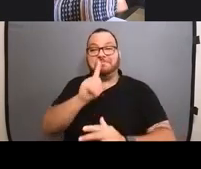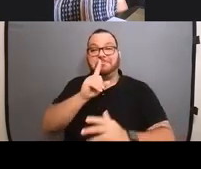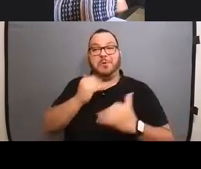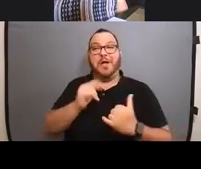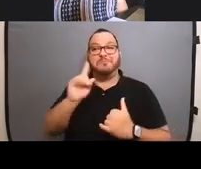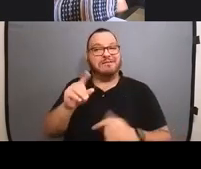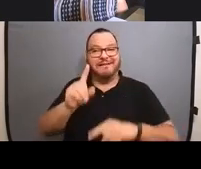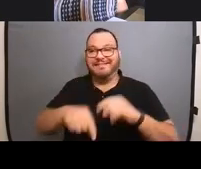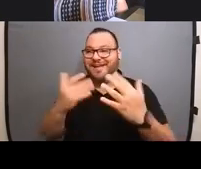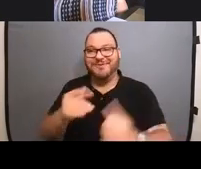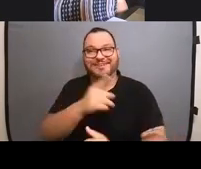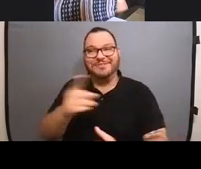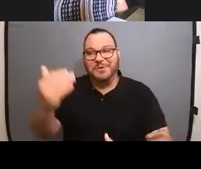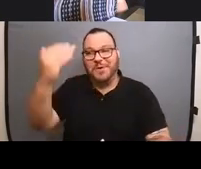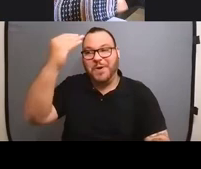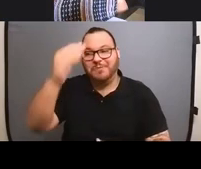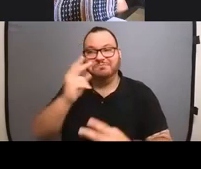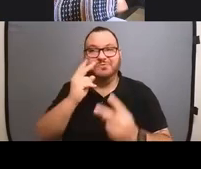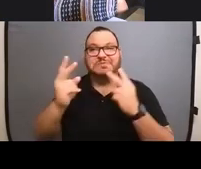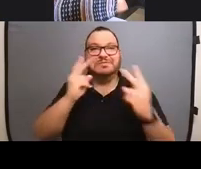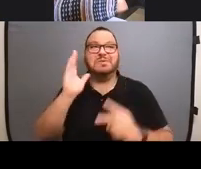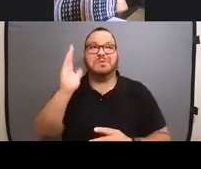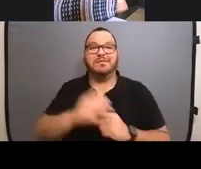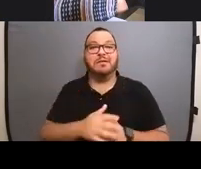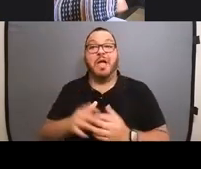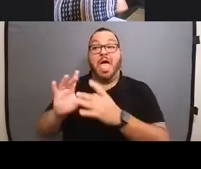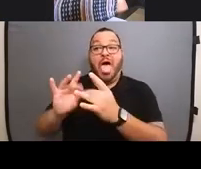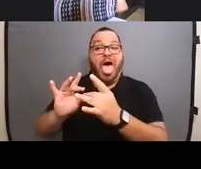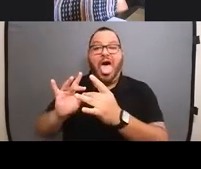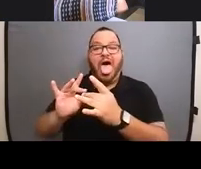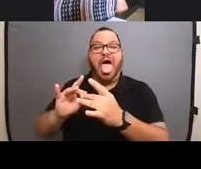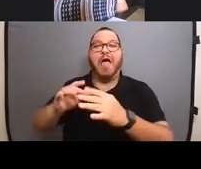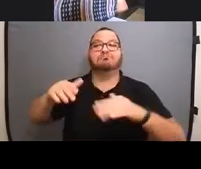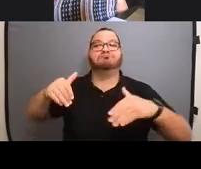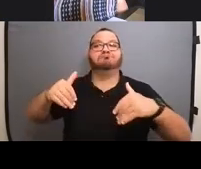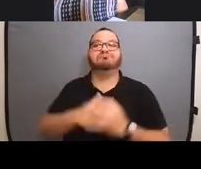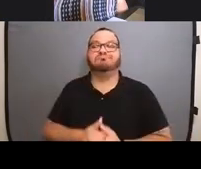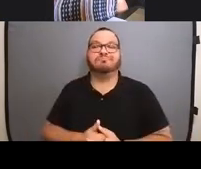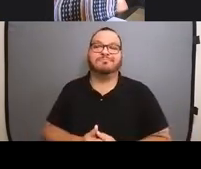get to know about it, but I'm not allowed to talk about it just yet. Gotcha.